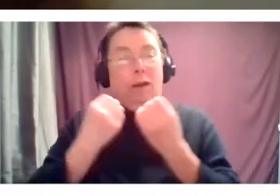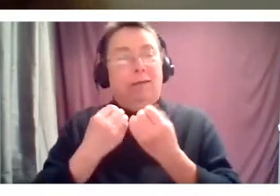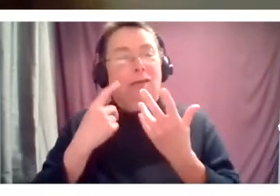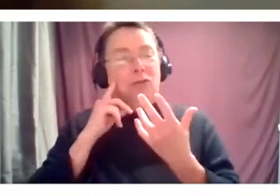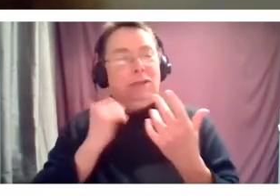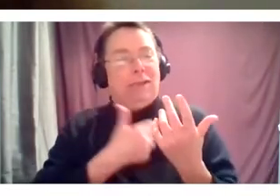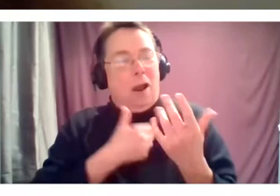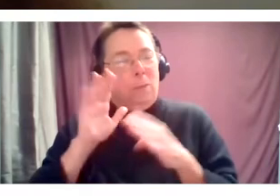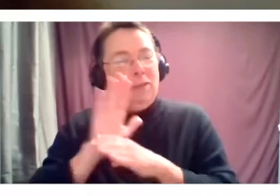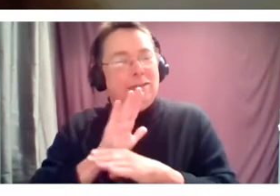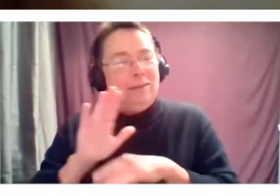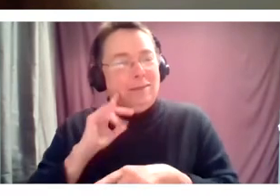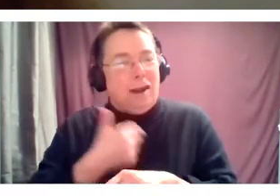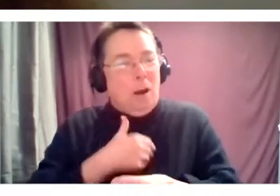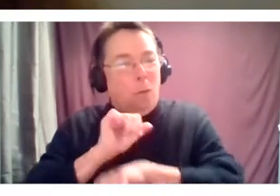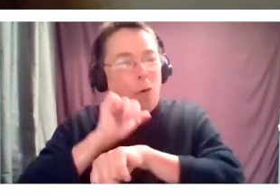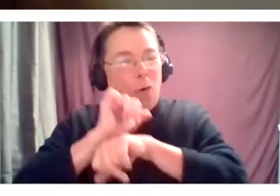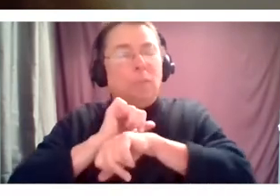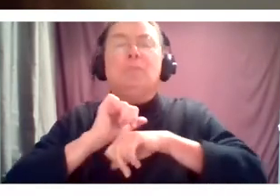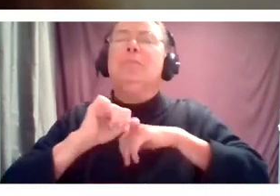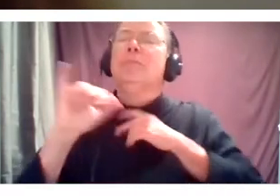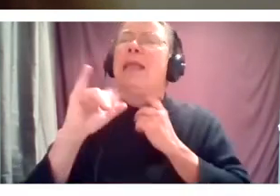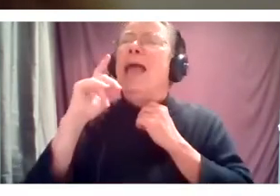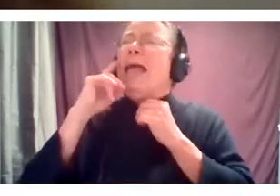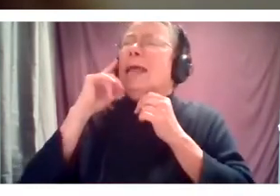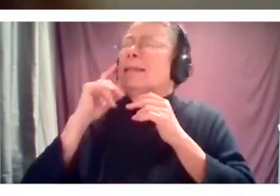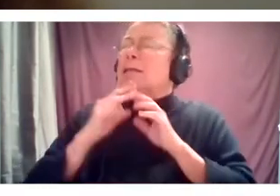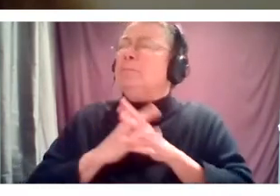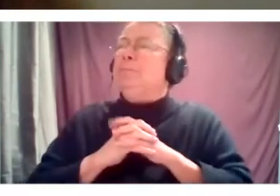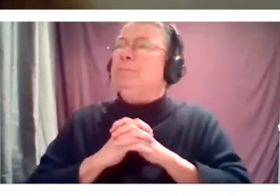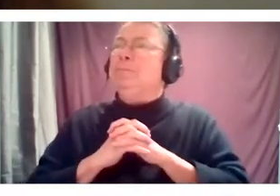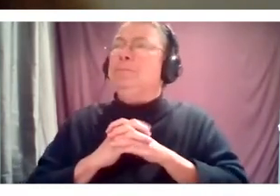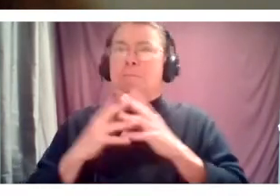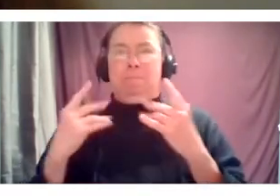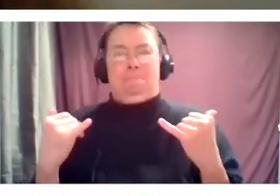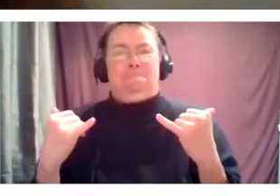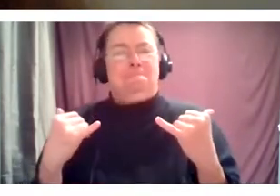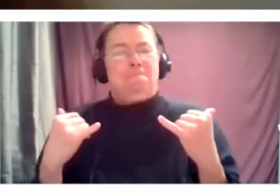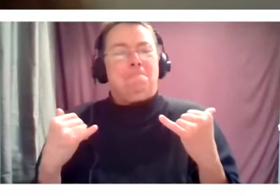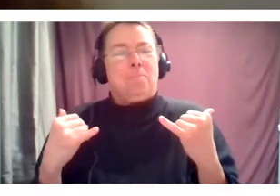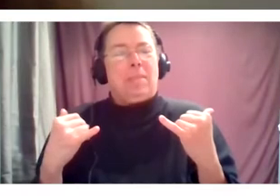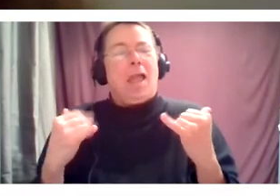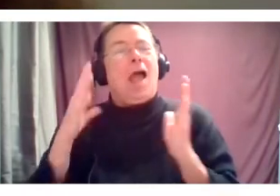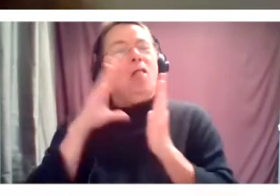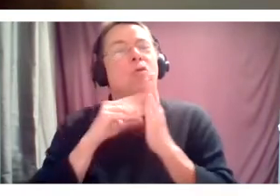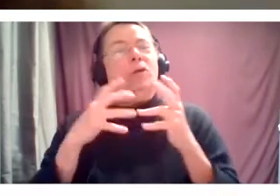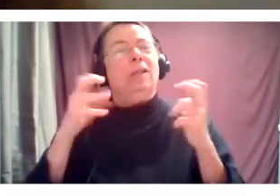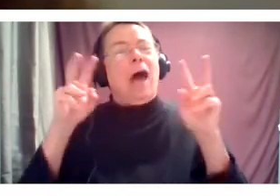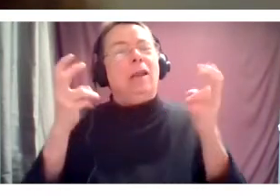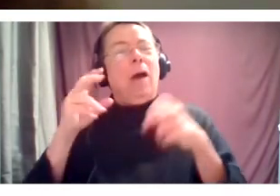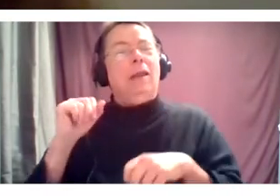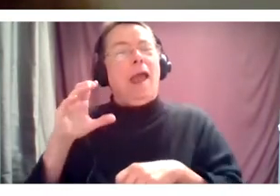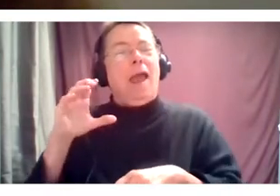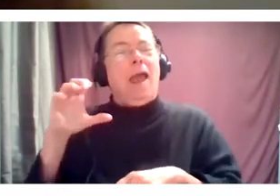I also think that this movement, this time has taught us a lot about accessibility. Access has always been something that's very